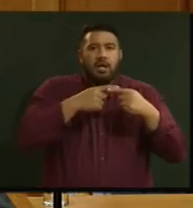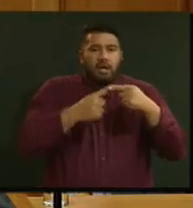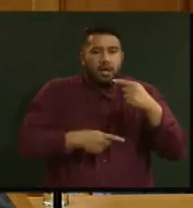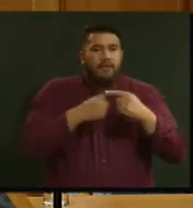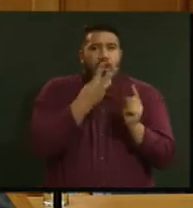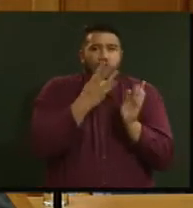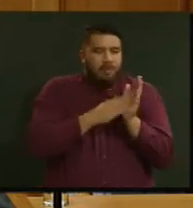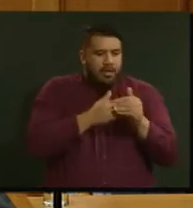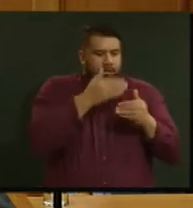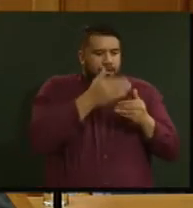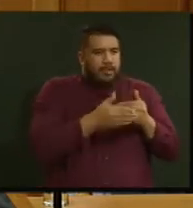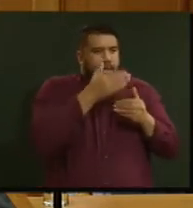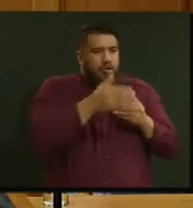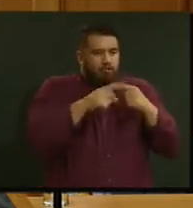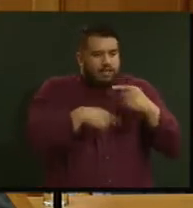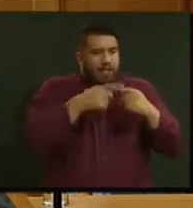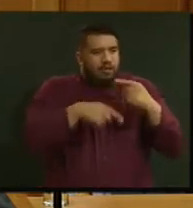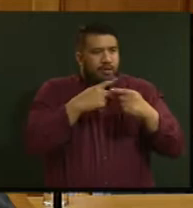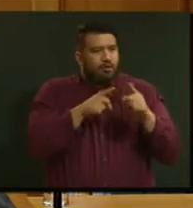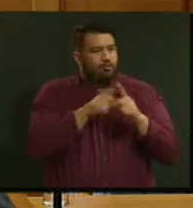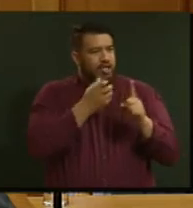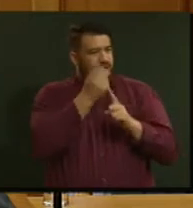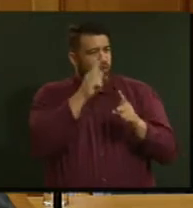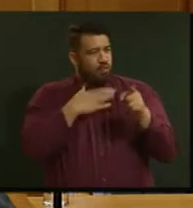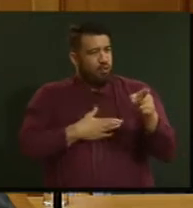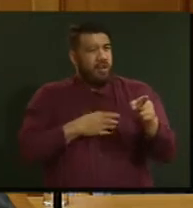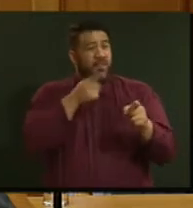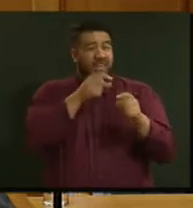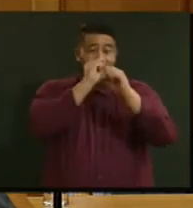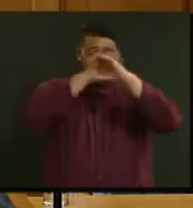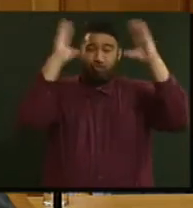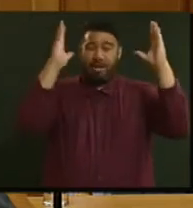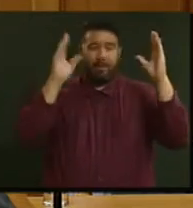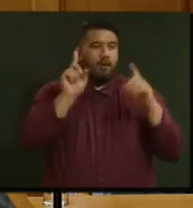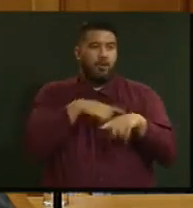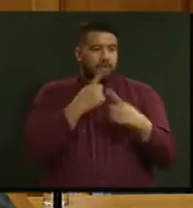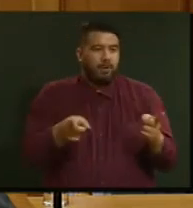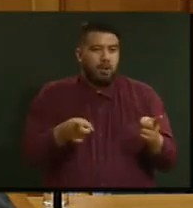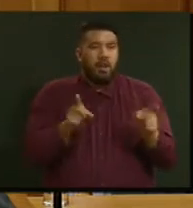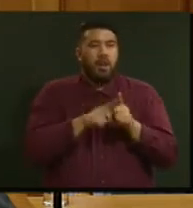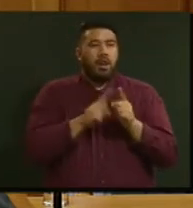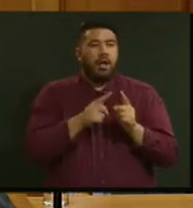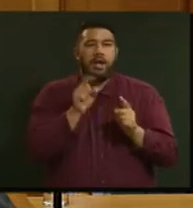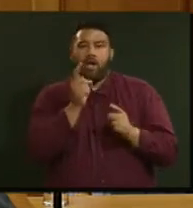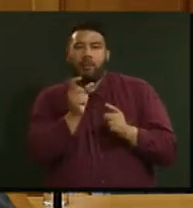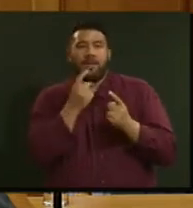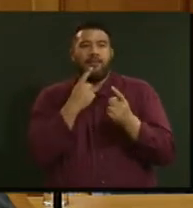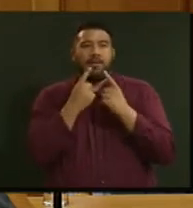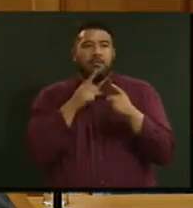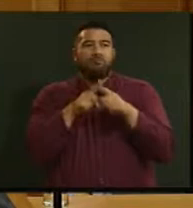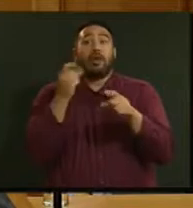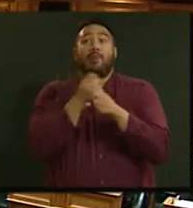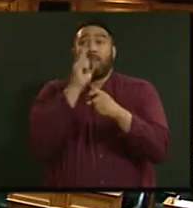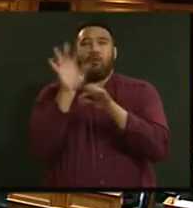to be able to achieve their targets. It's a pipe dream. It's a soundbite. It is anything but a credible